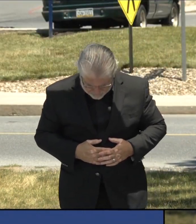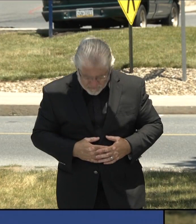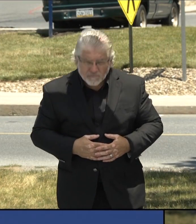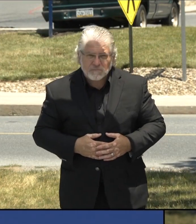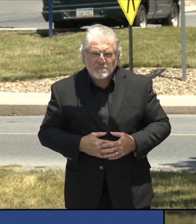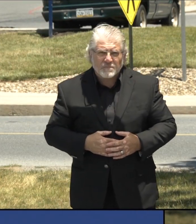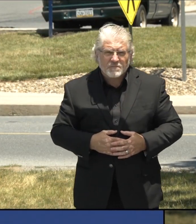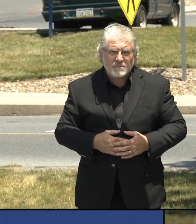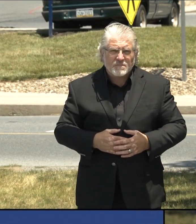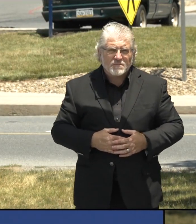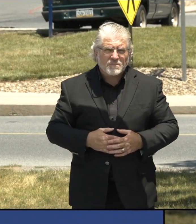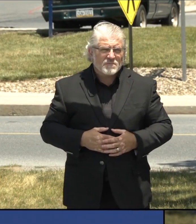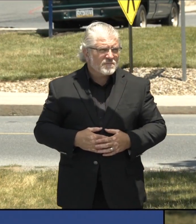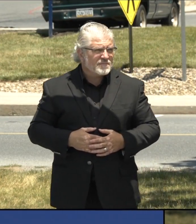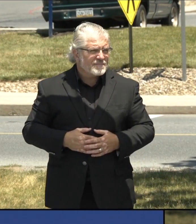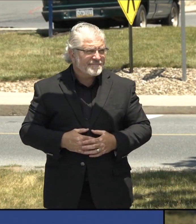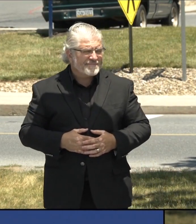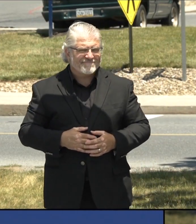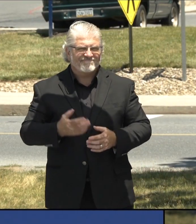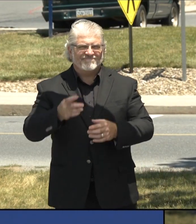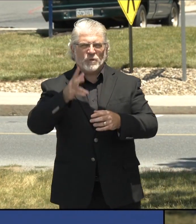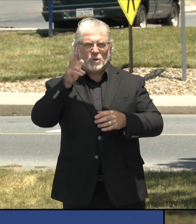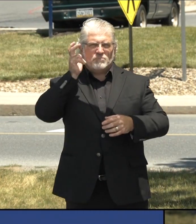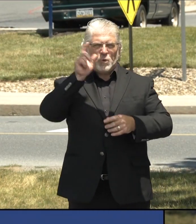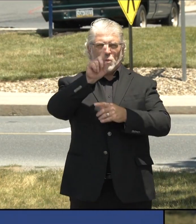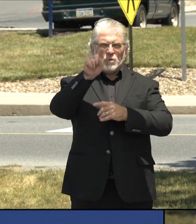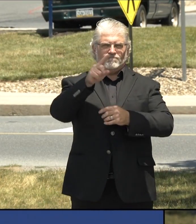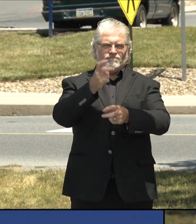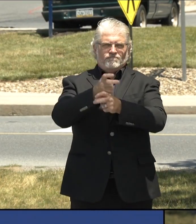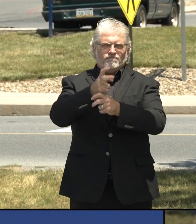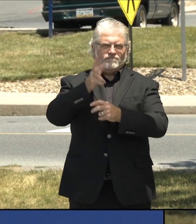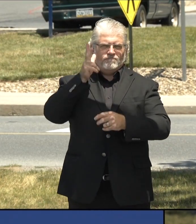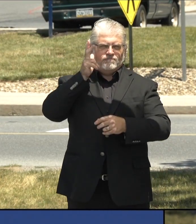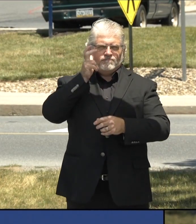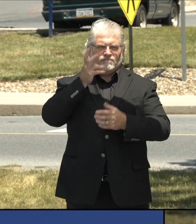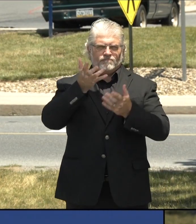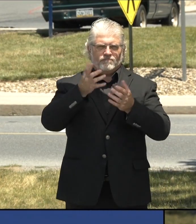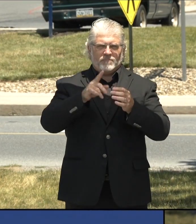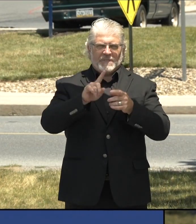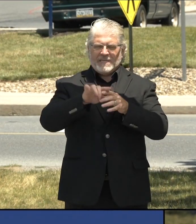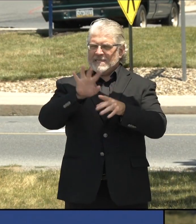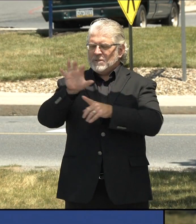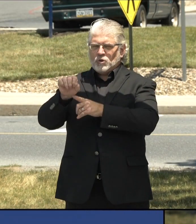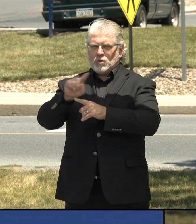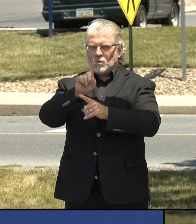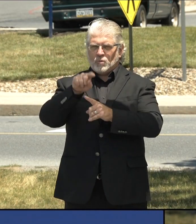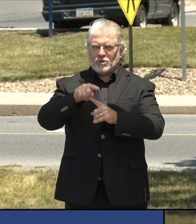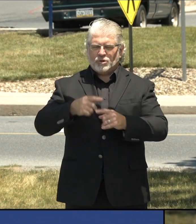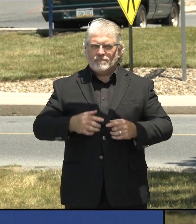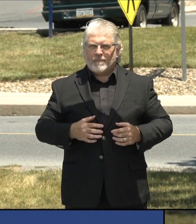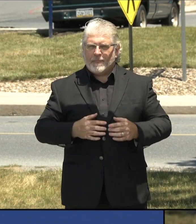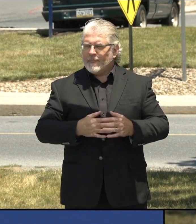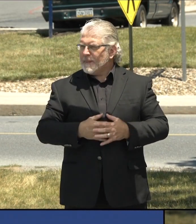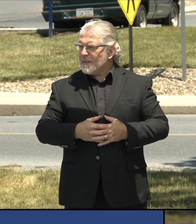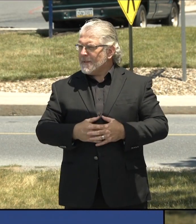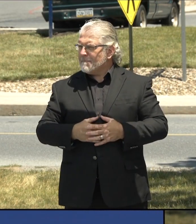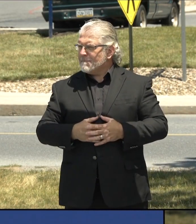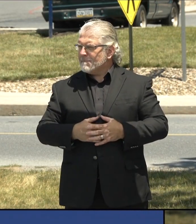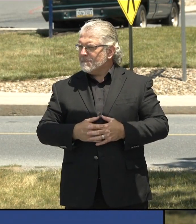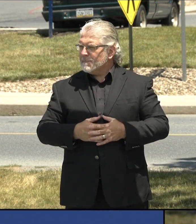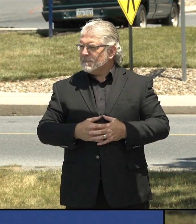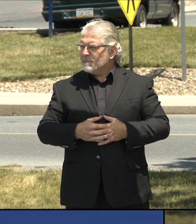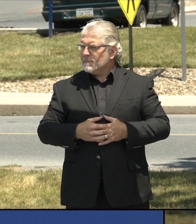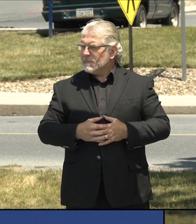harmful or less lethal, or is it perhaps related to things like we're catching people earlier with the